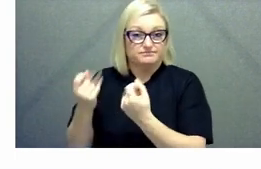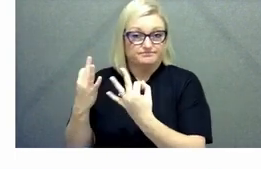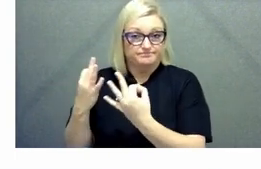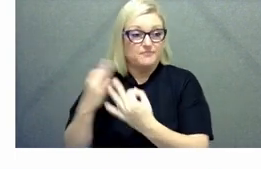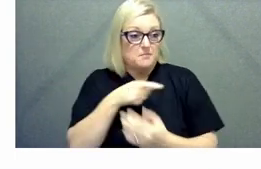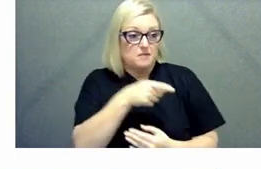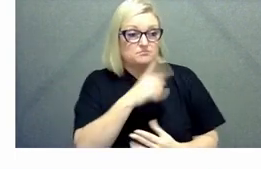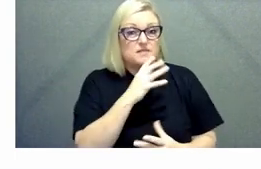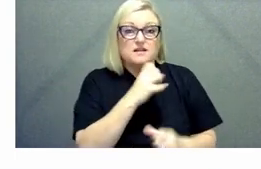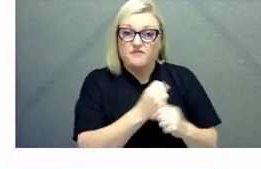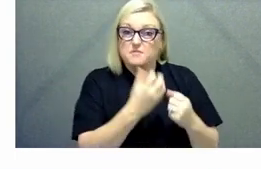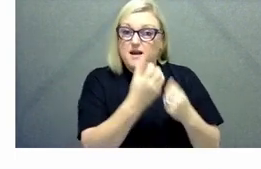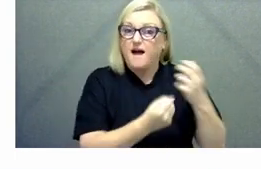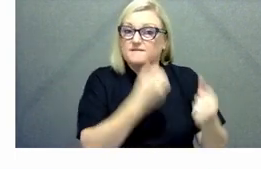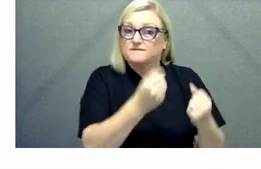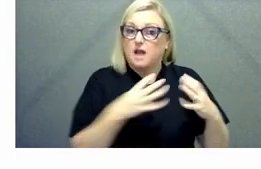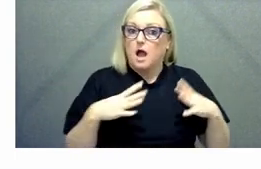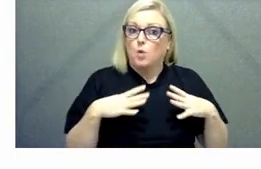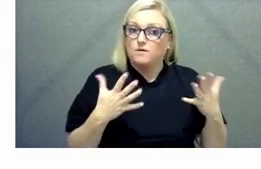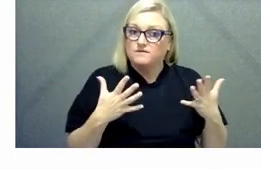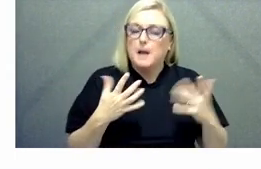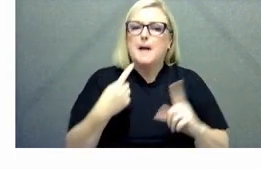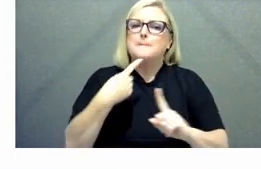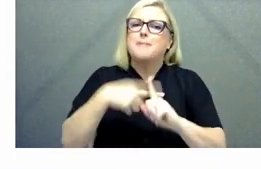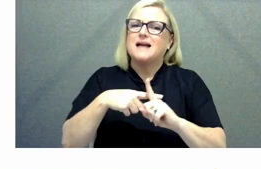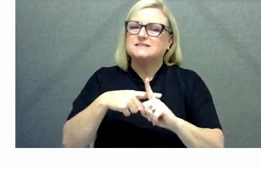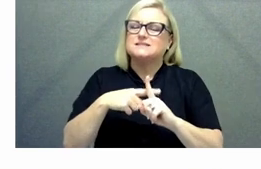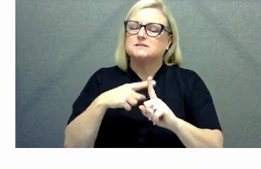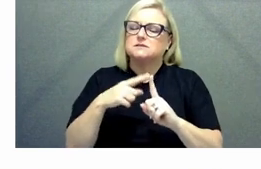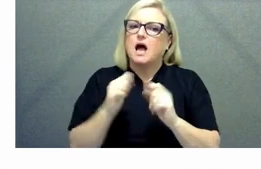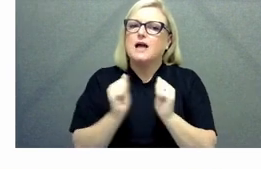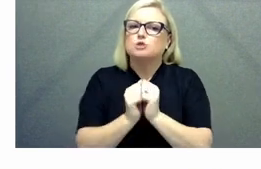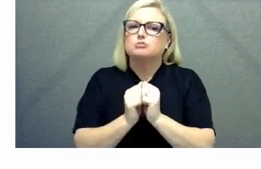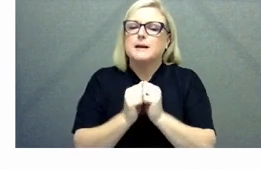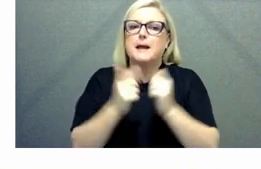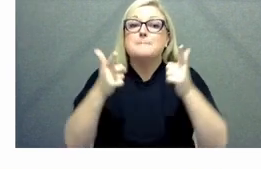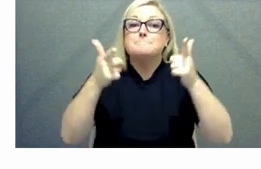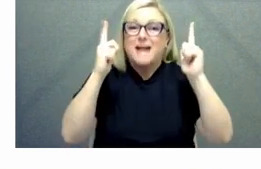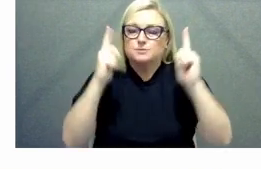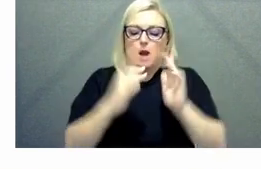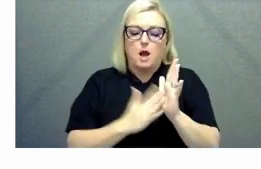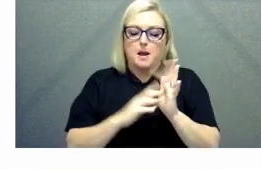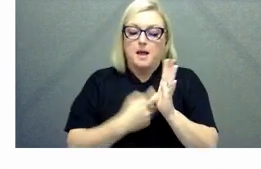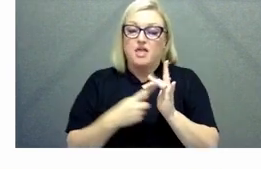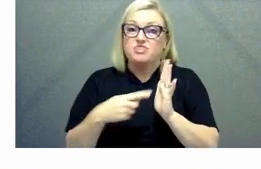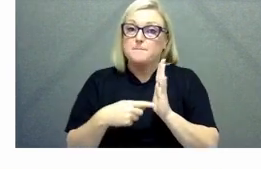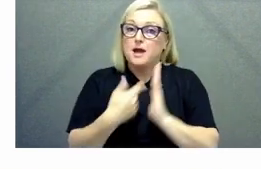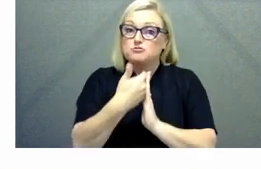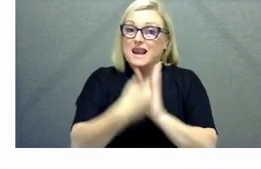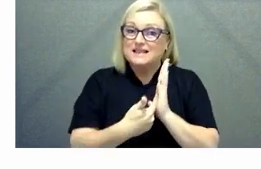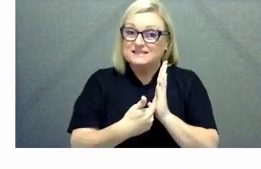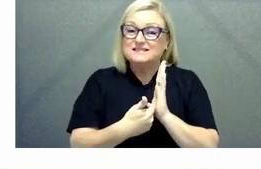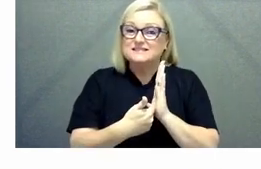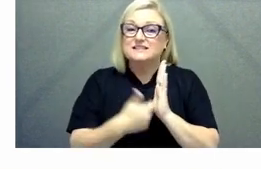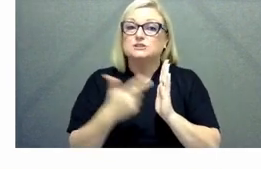practices as well and i do think um you know the the using merit lists is an incredibly uh important and